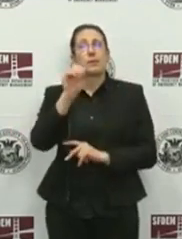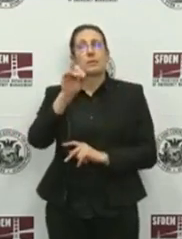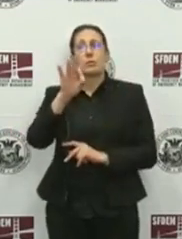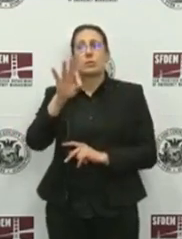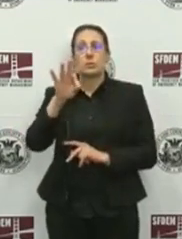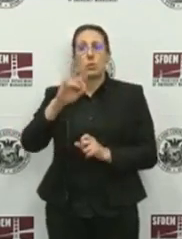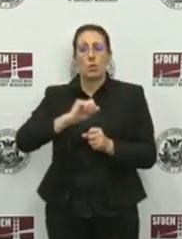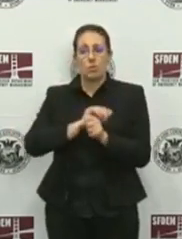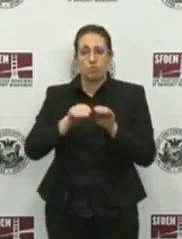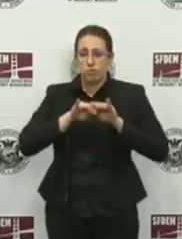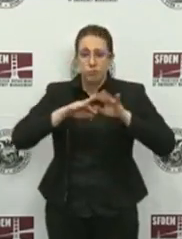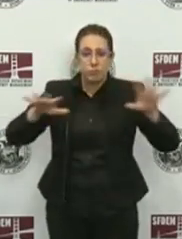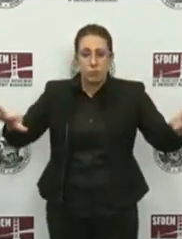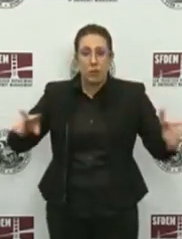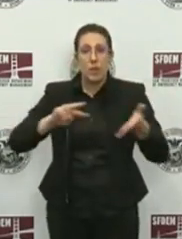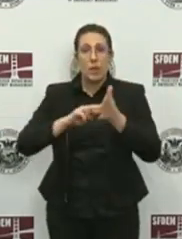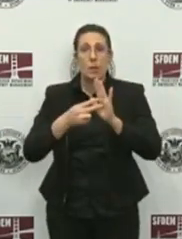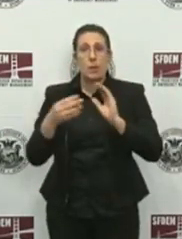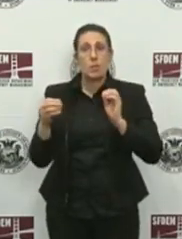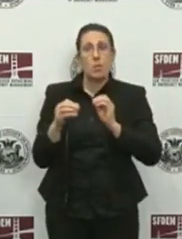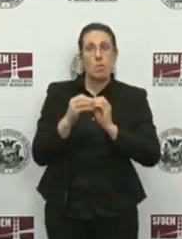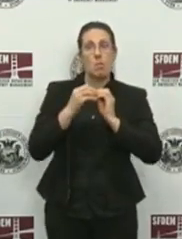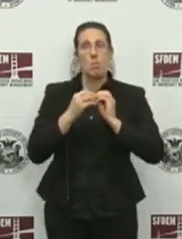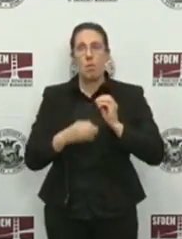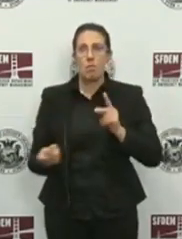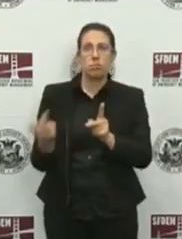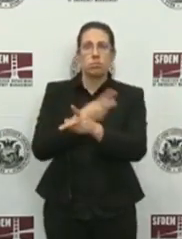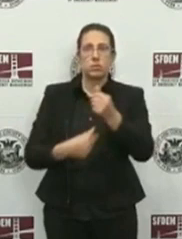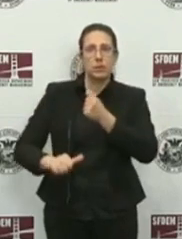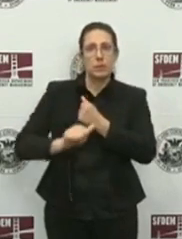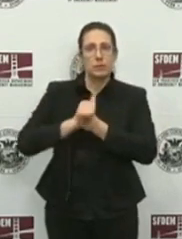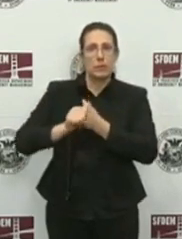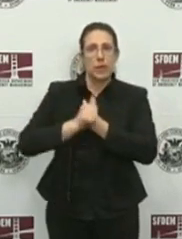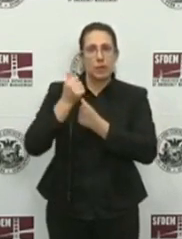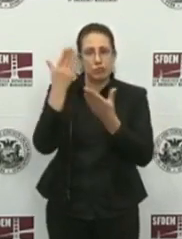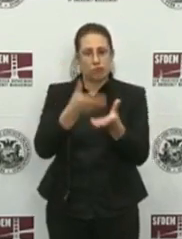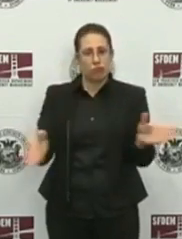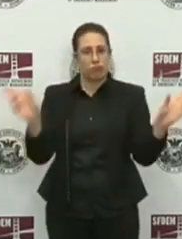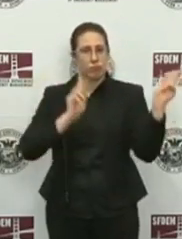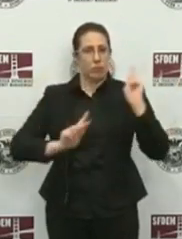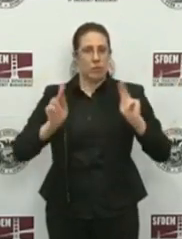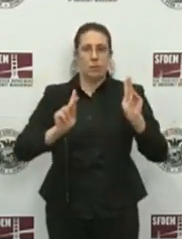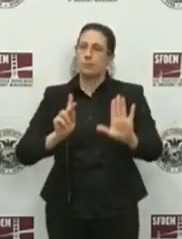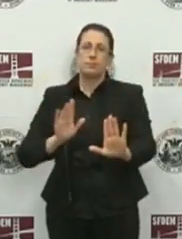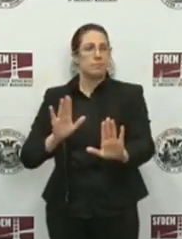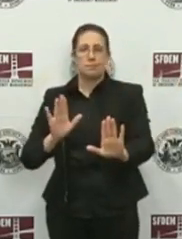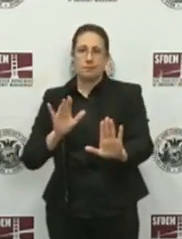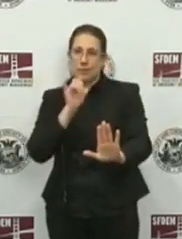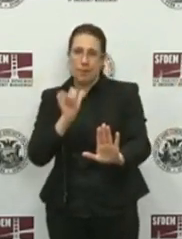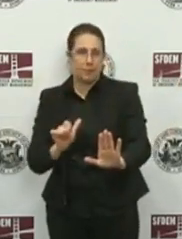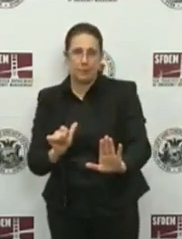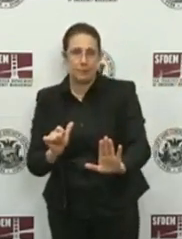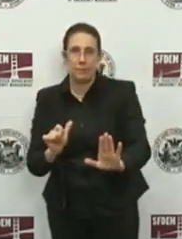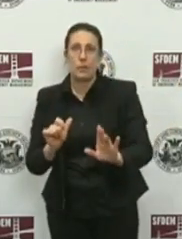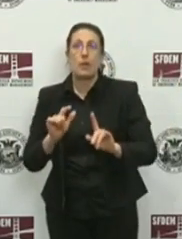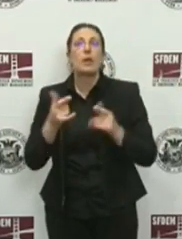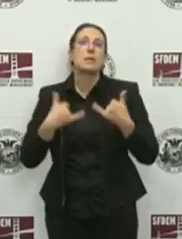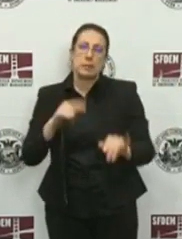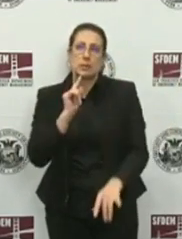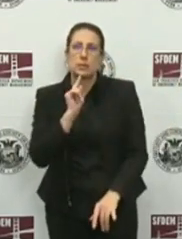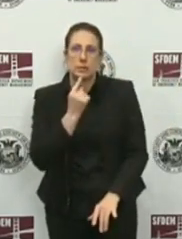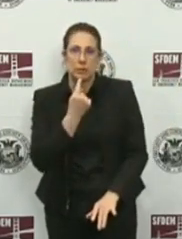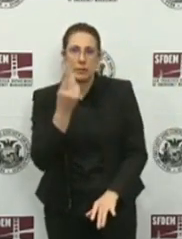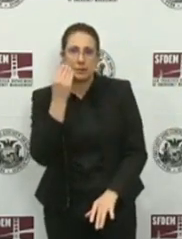there is significantly greater risk to the general public. However, it is a very serious matter.